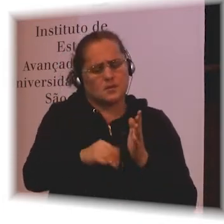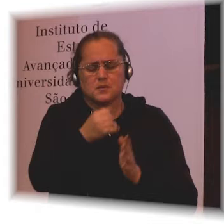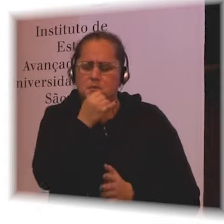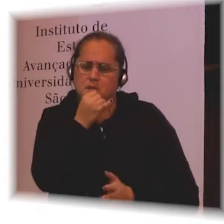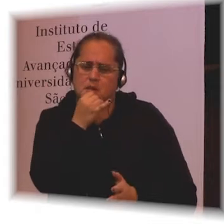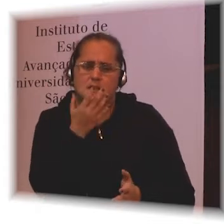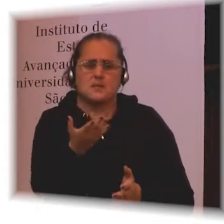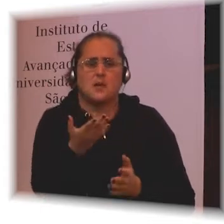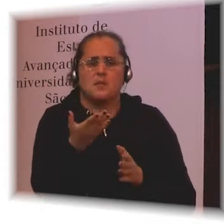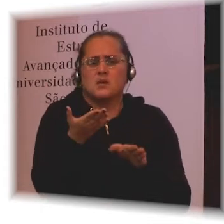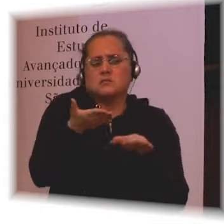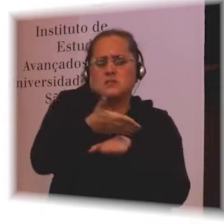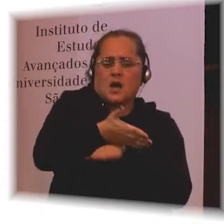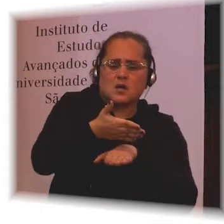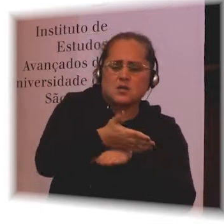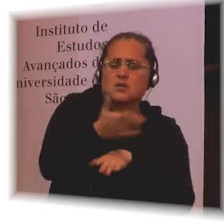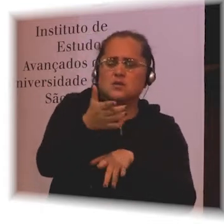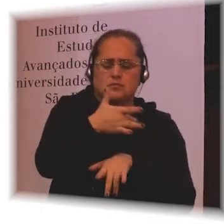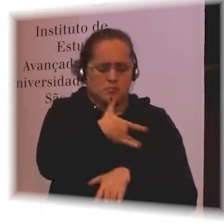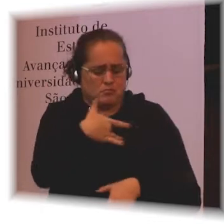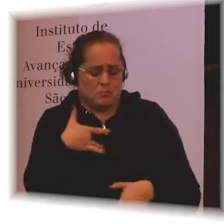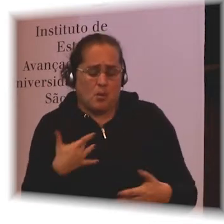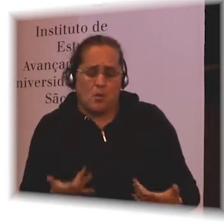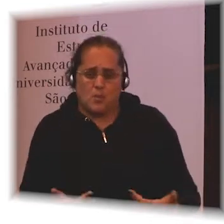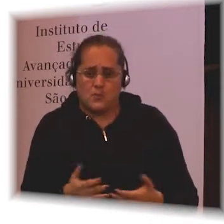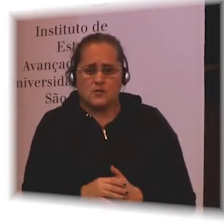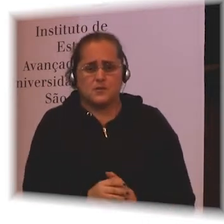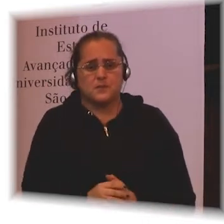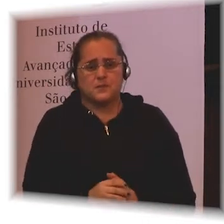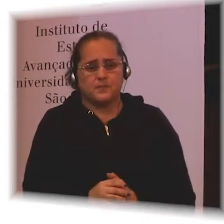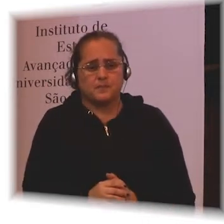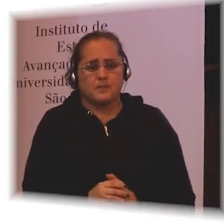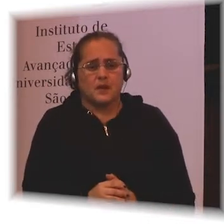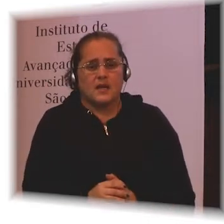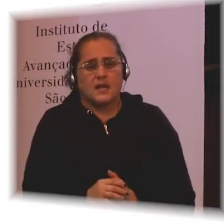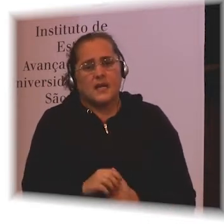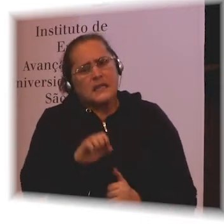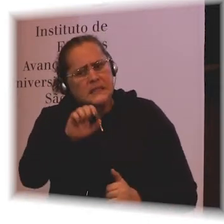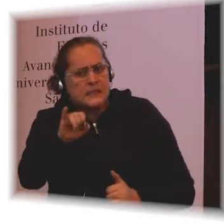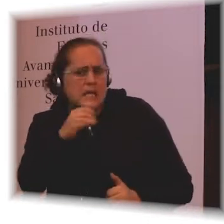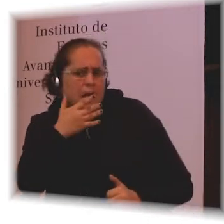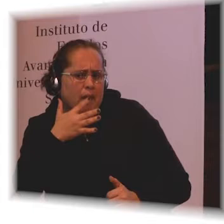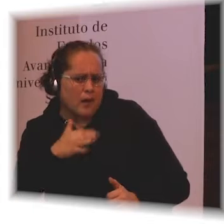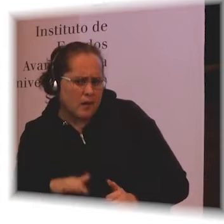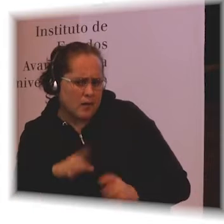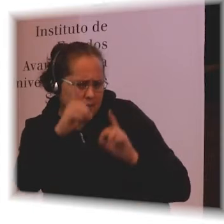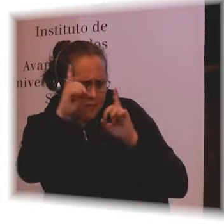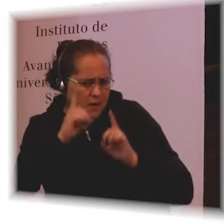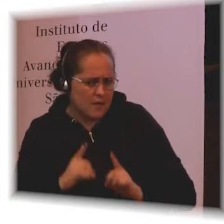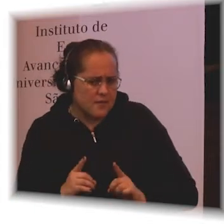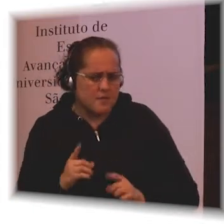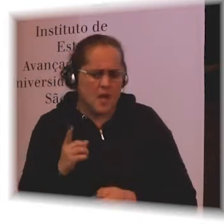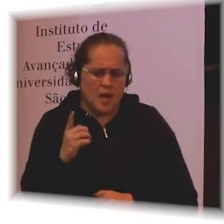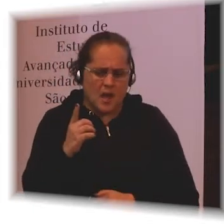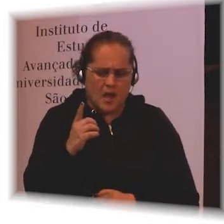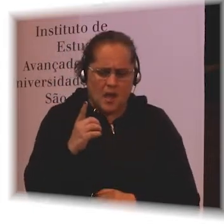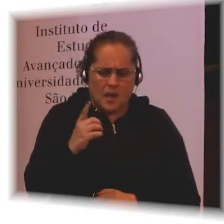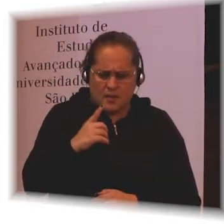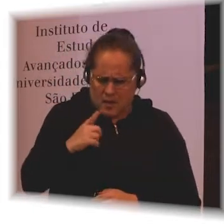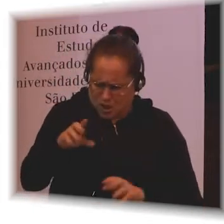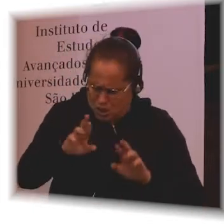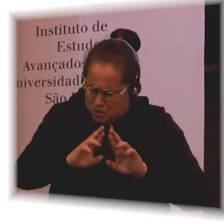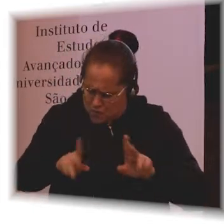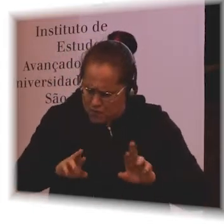allowed us to look across those 30 countries about whether the children with disabilities had different kinds of lives, the children without